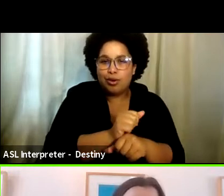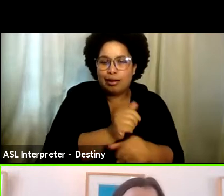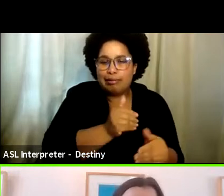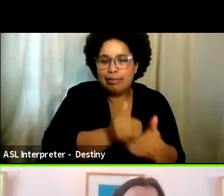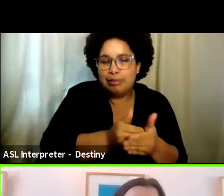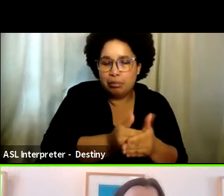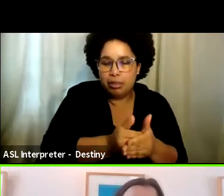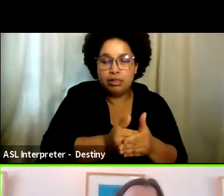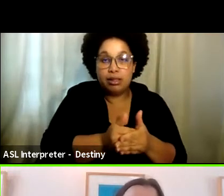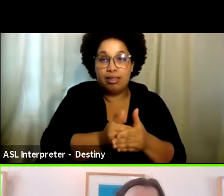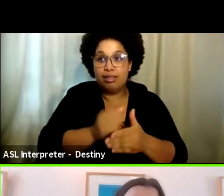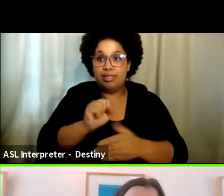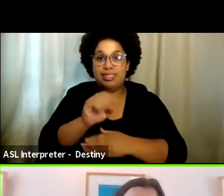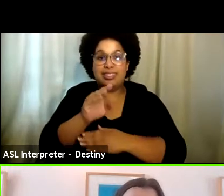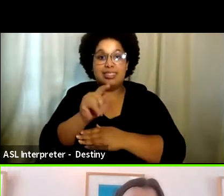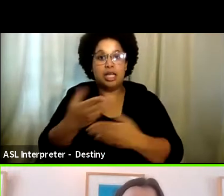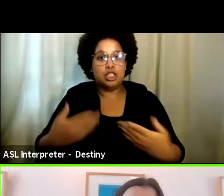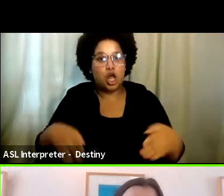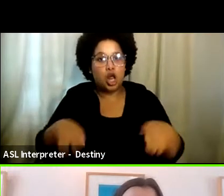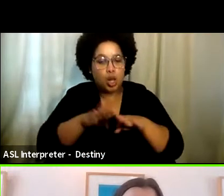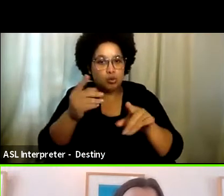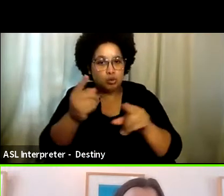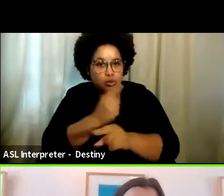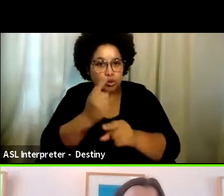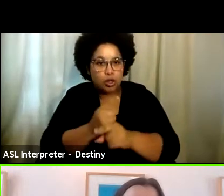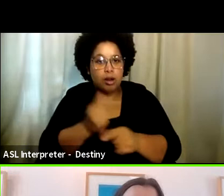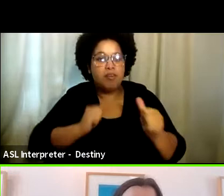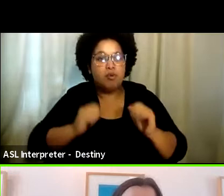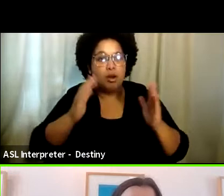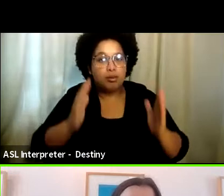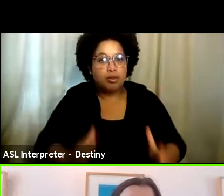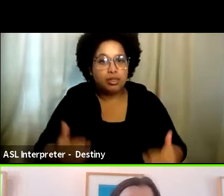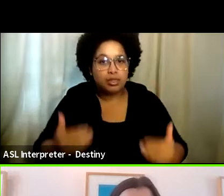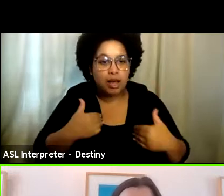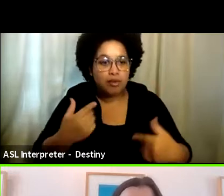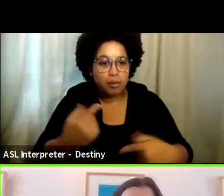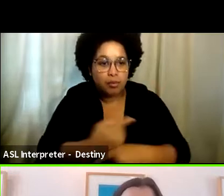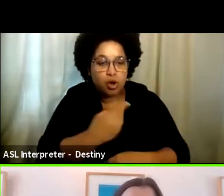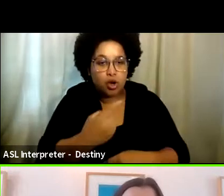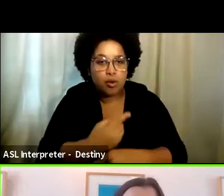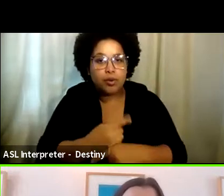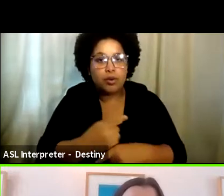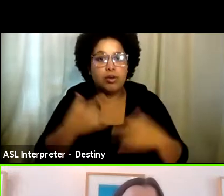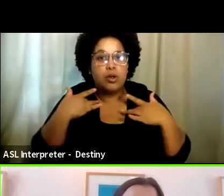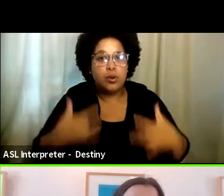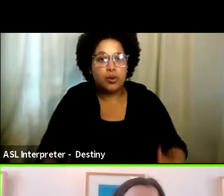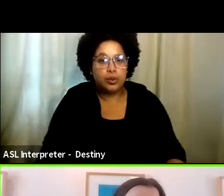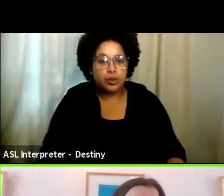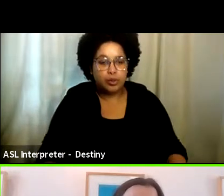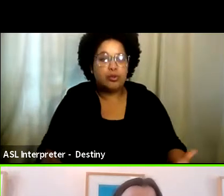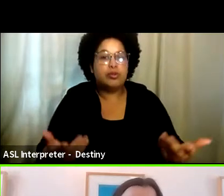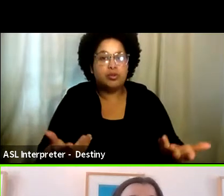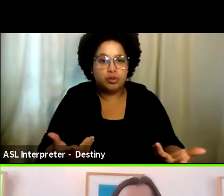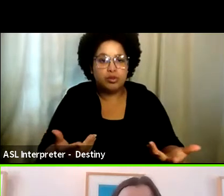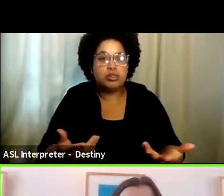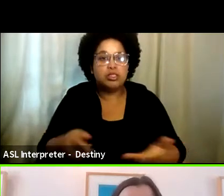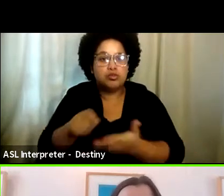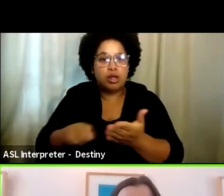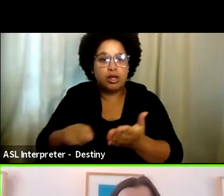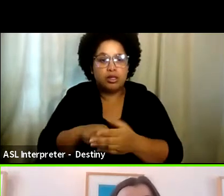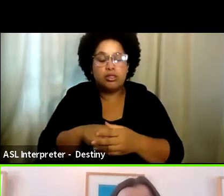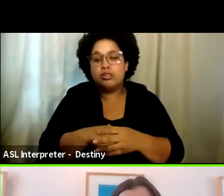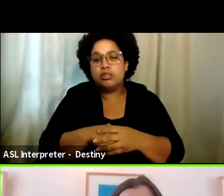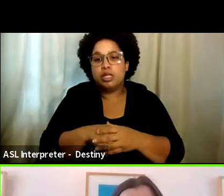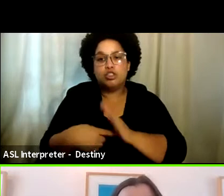the set is properly closed, making sure that performers have appropriate nudity riders in place that properly